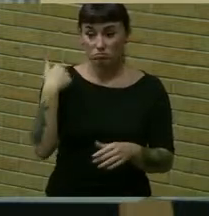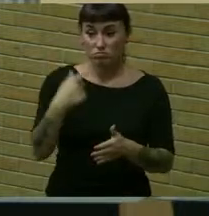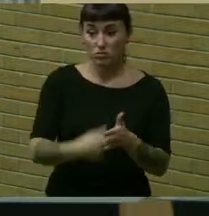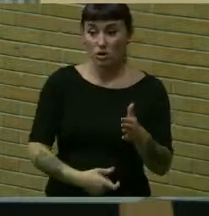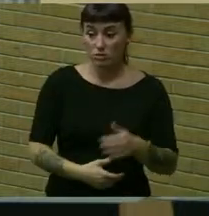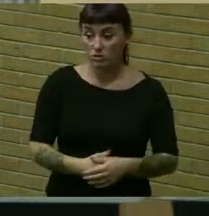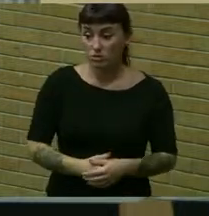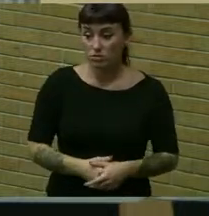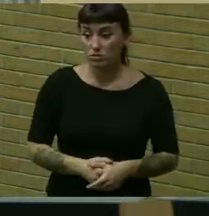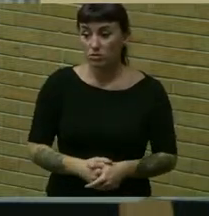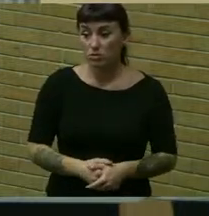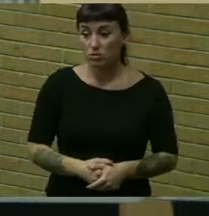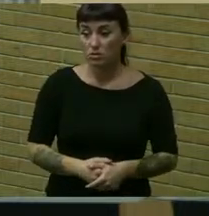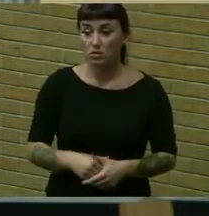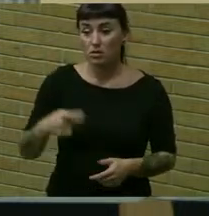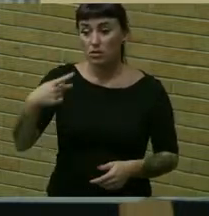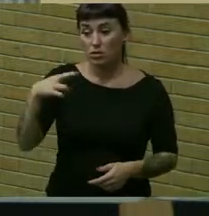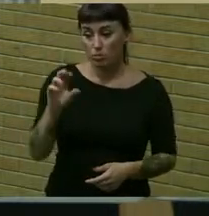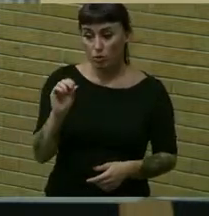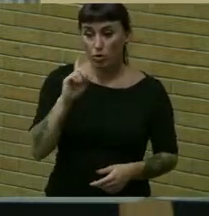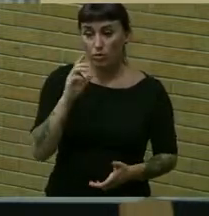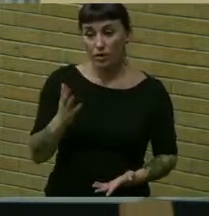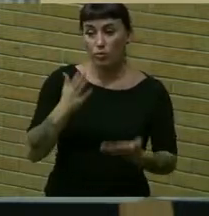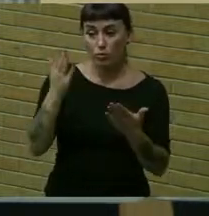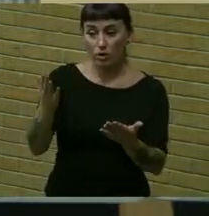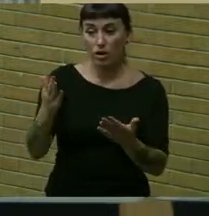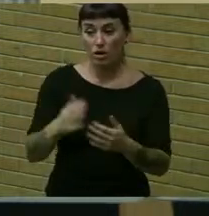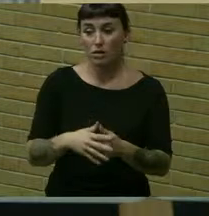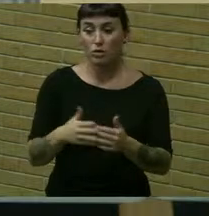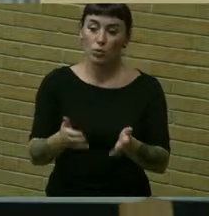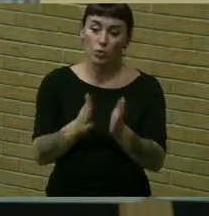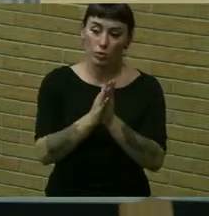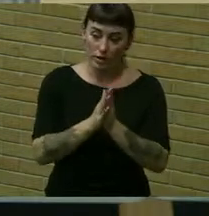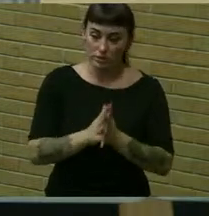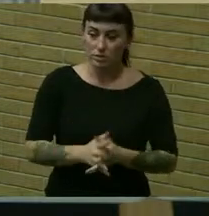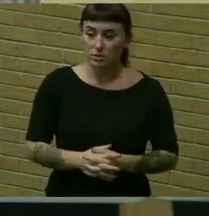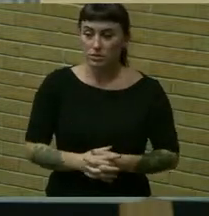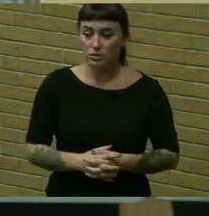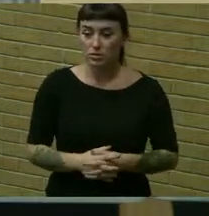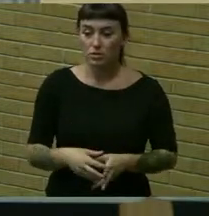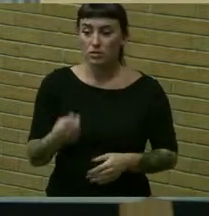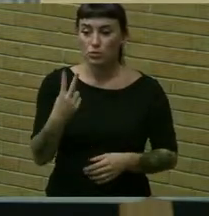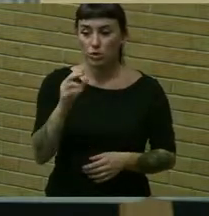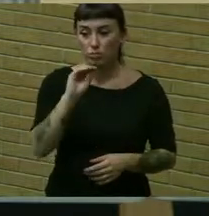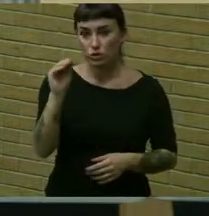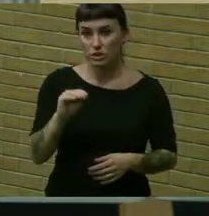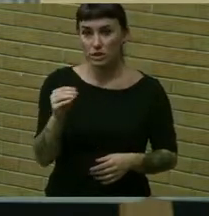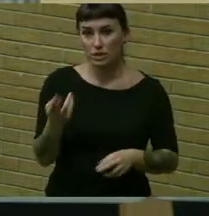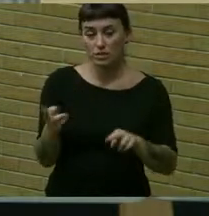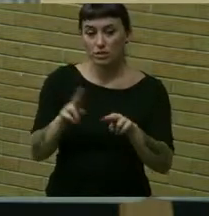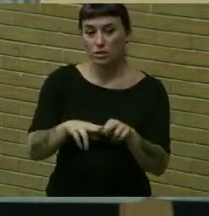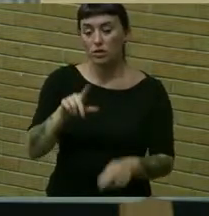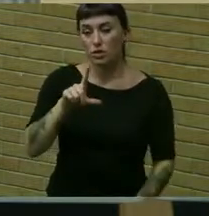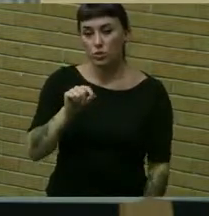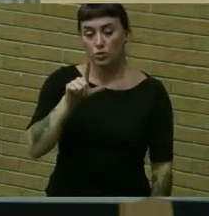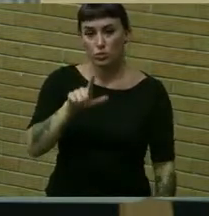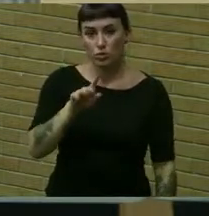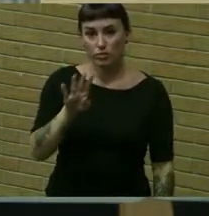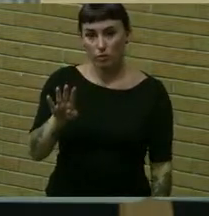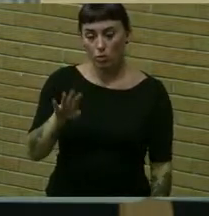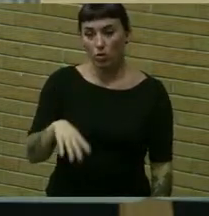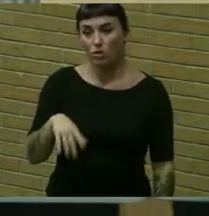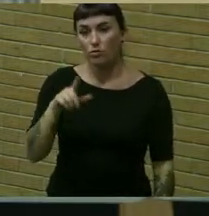so what pro is recommending or is requesting is a 12 increase 2024 over